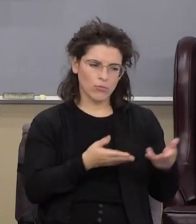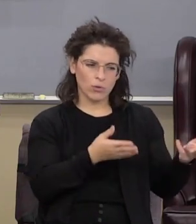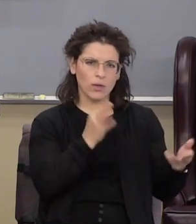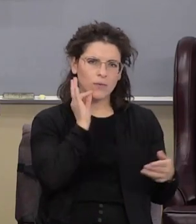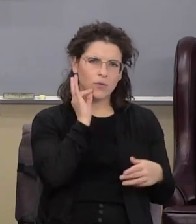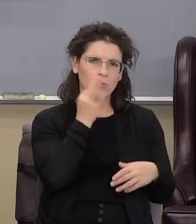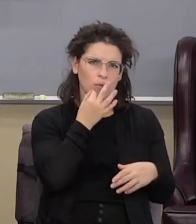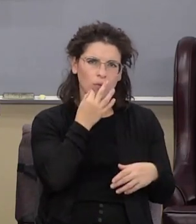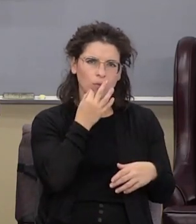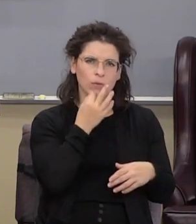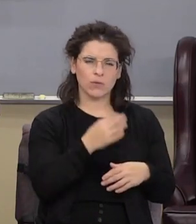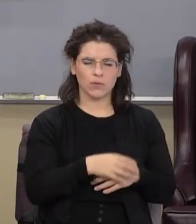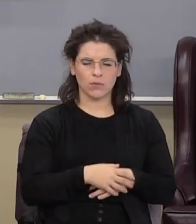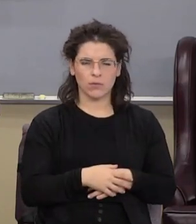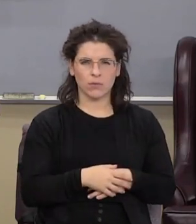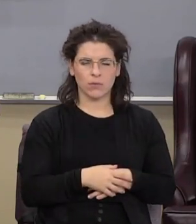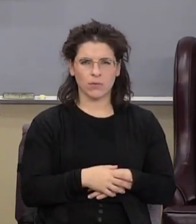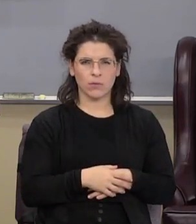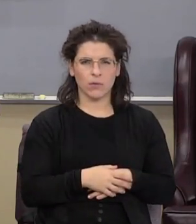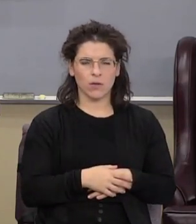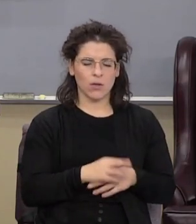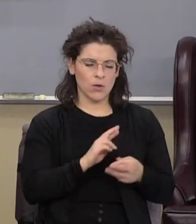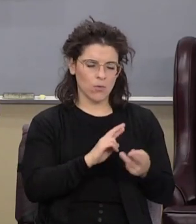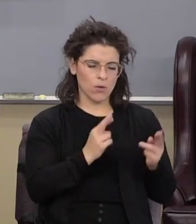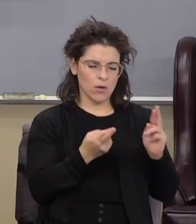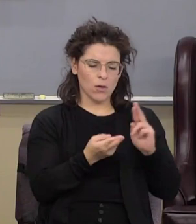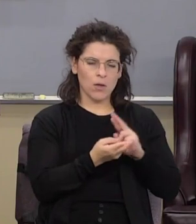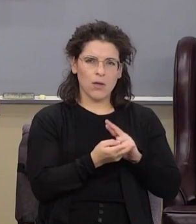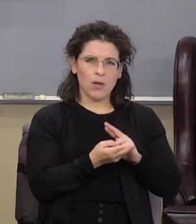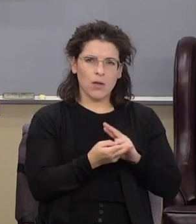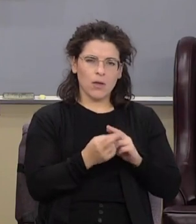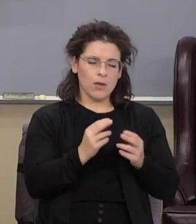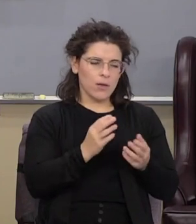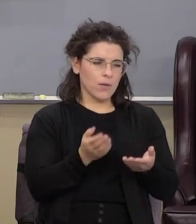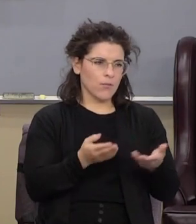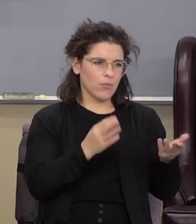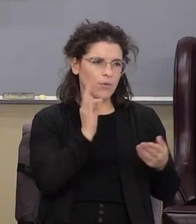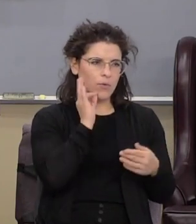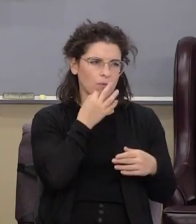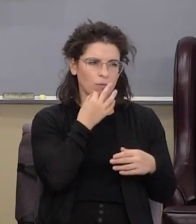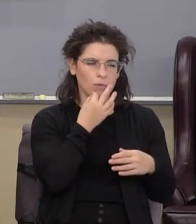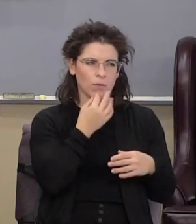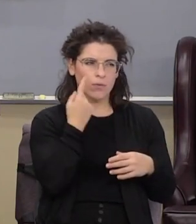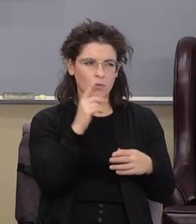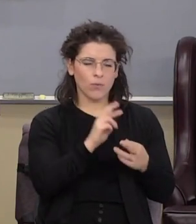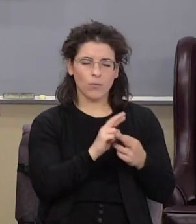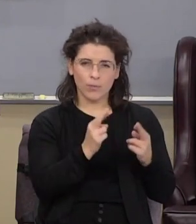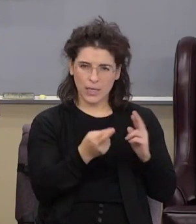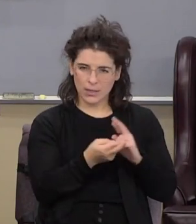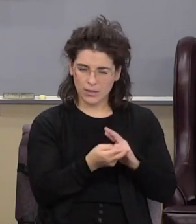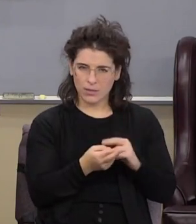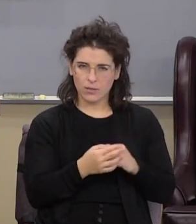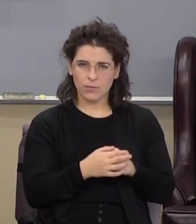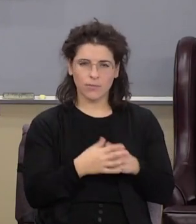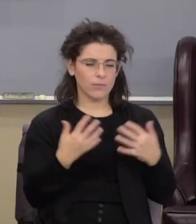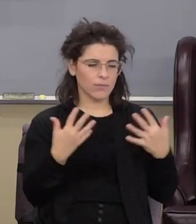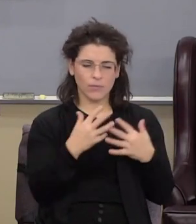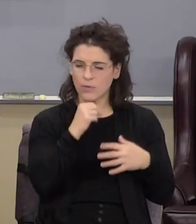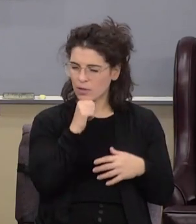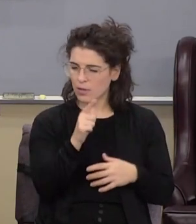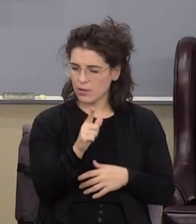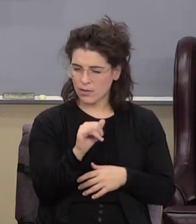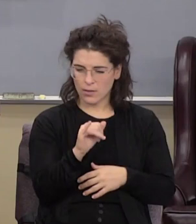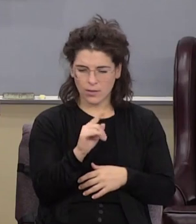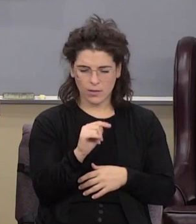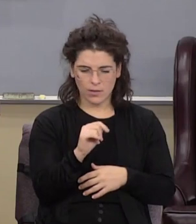fruits thereof repent and bring forth the fruits meat for repentance if you're not a little flock